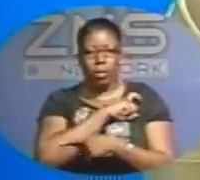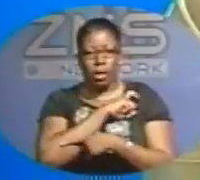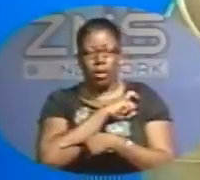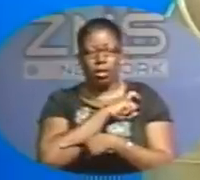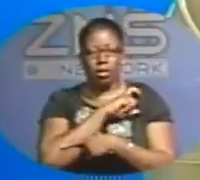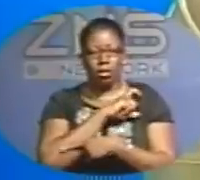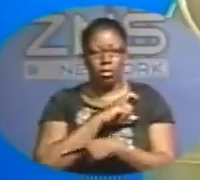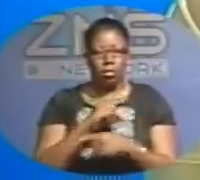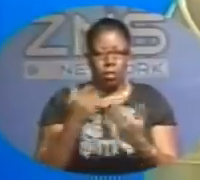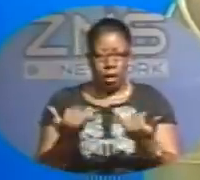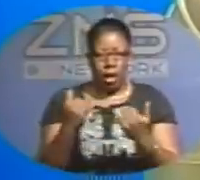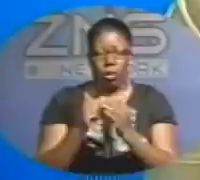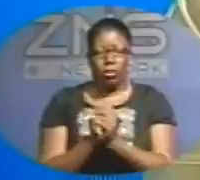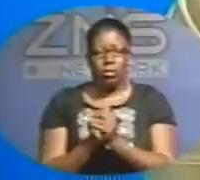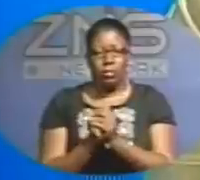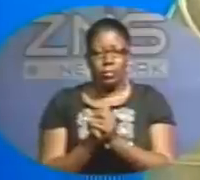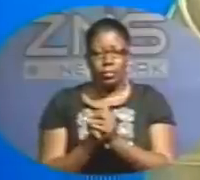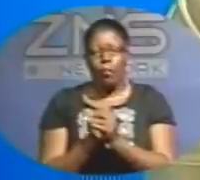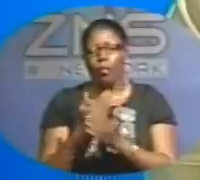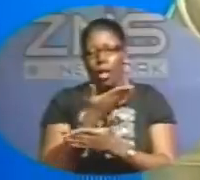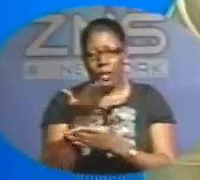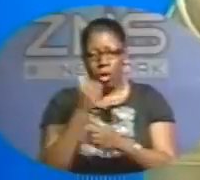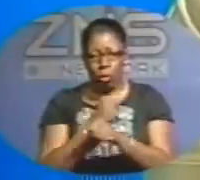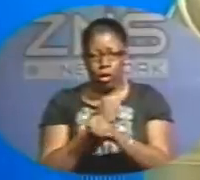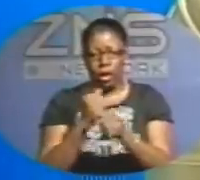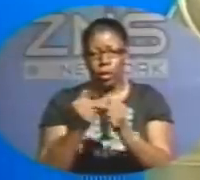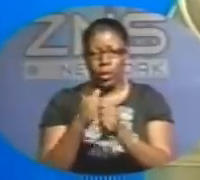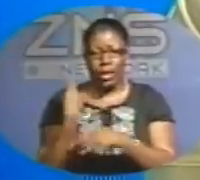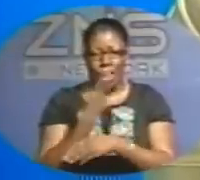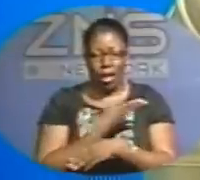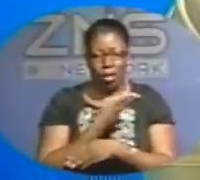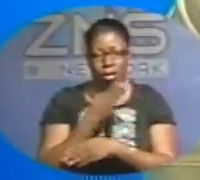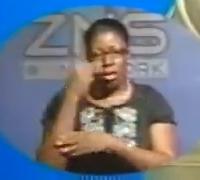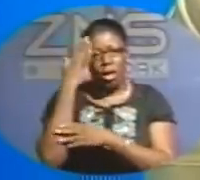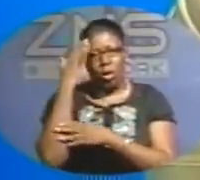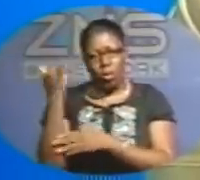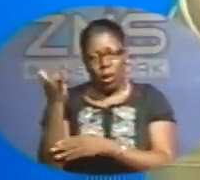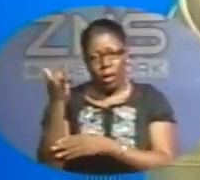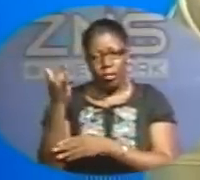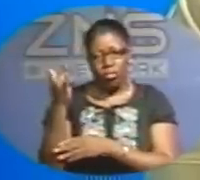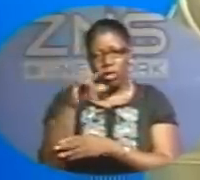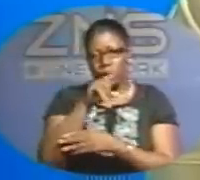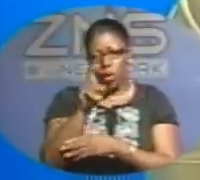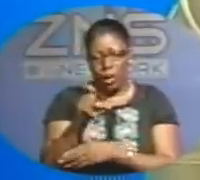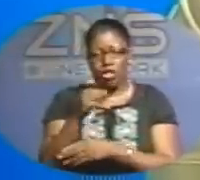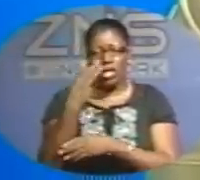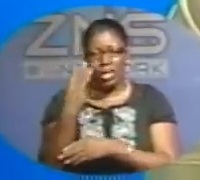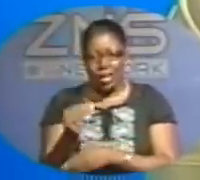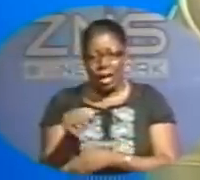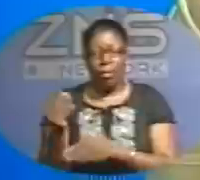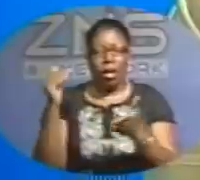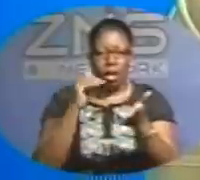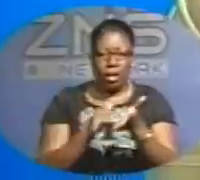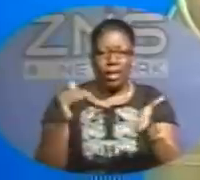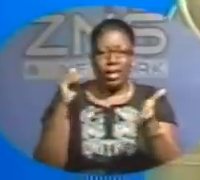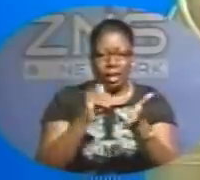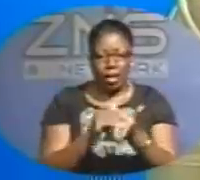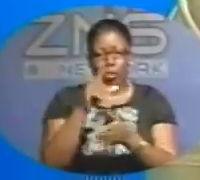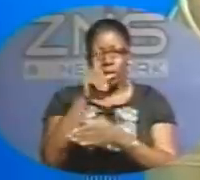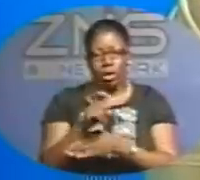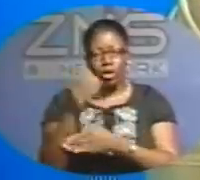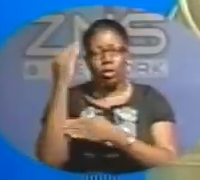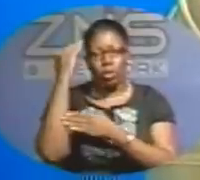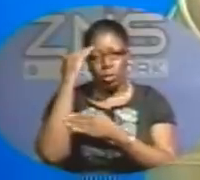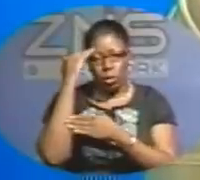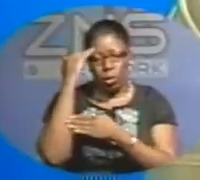Well, again, they are working with us because we have been questioning them thoroughly because we want to know. We need to